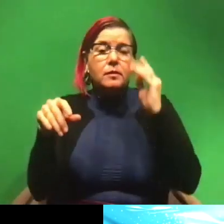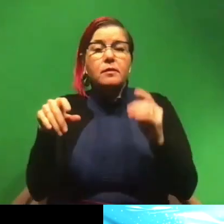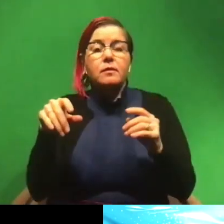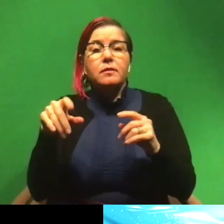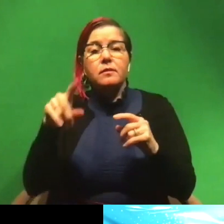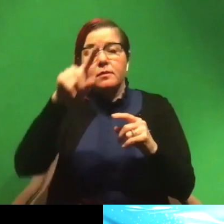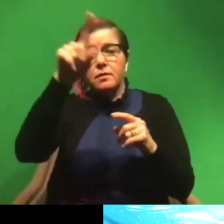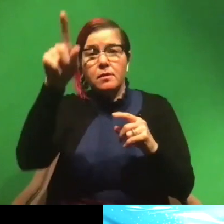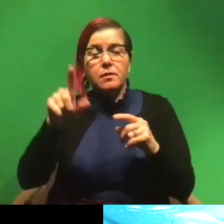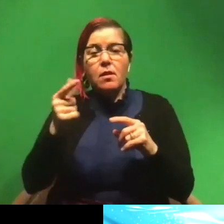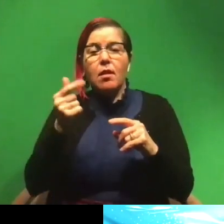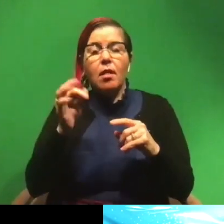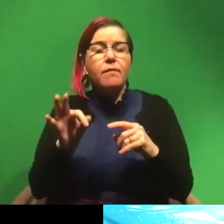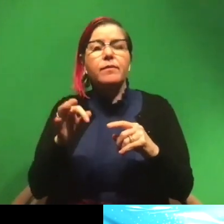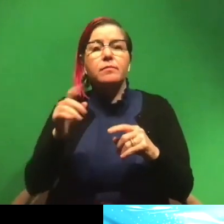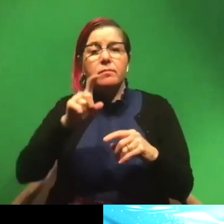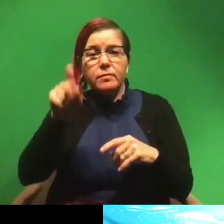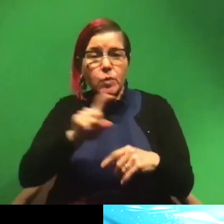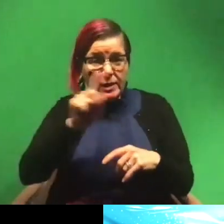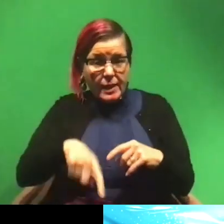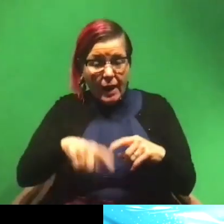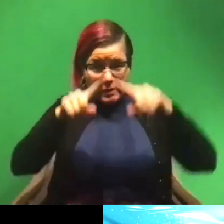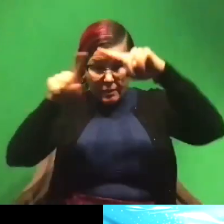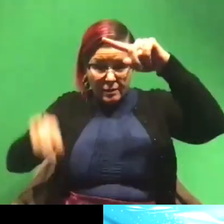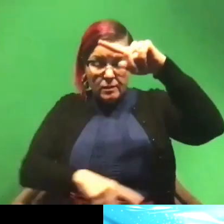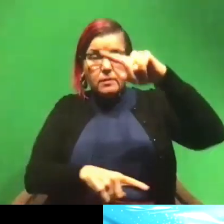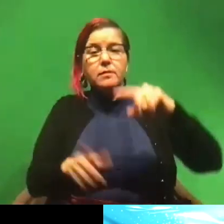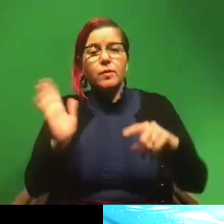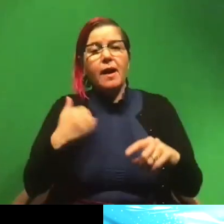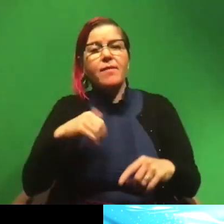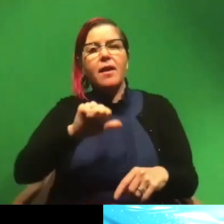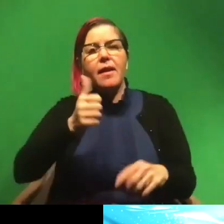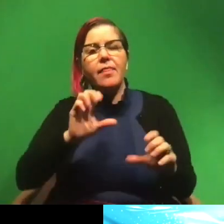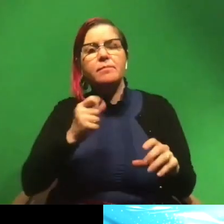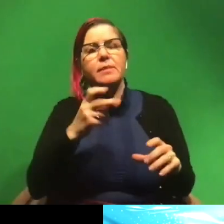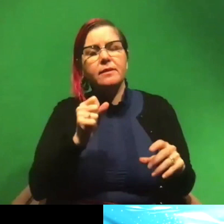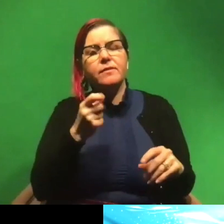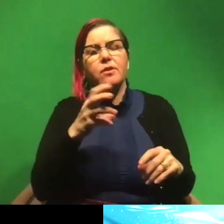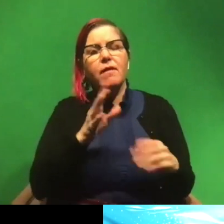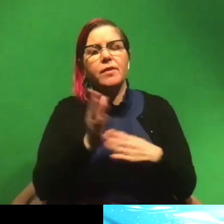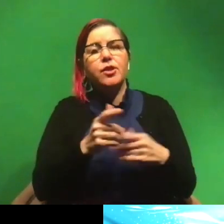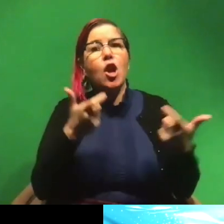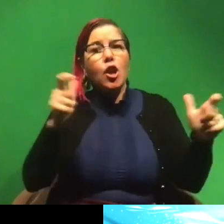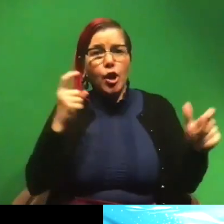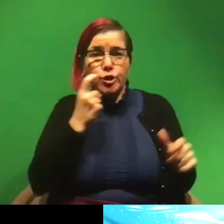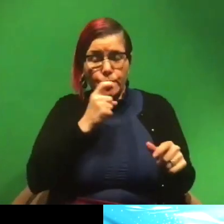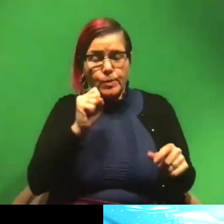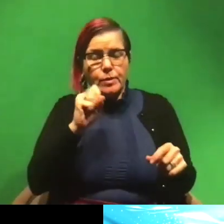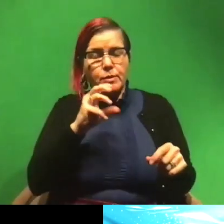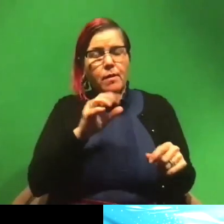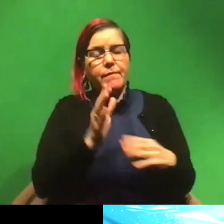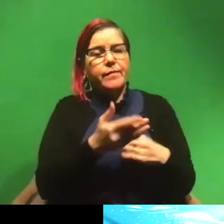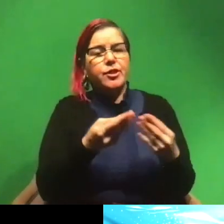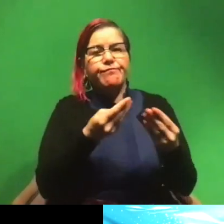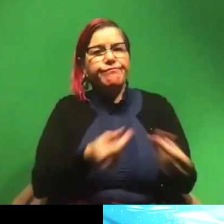along the Gulf, all the way to Texas. We actually used to have another species of sawfish called the large tooth sawfish that has